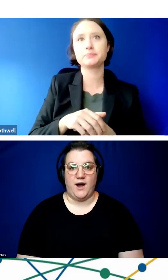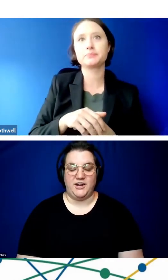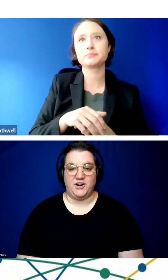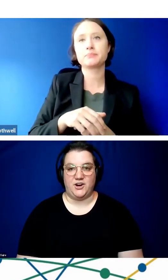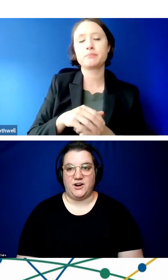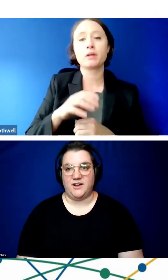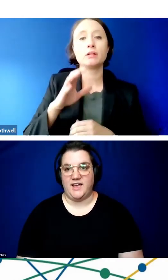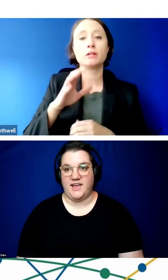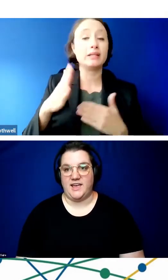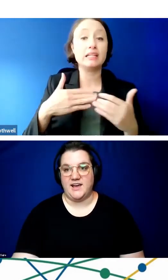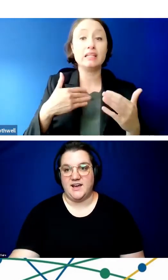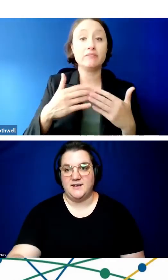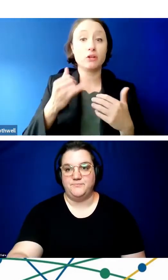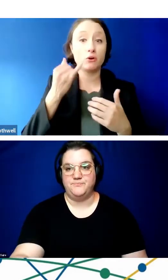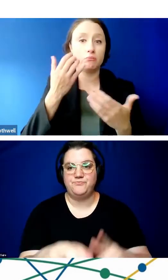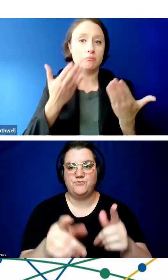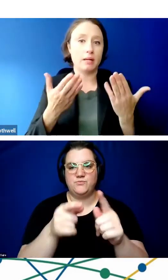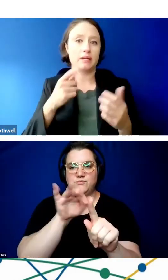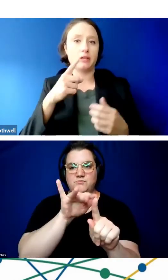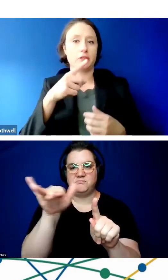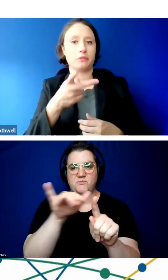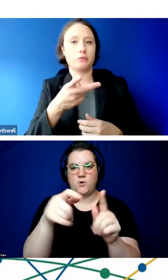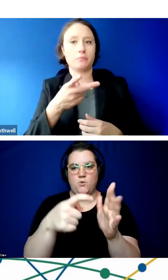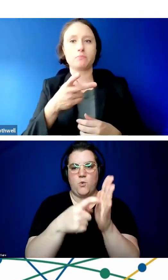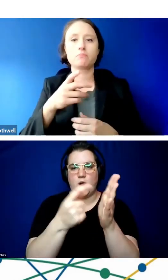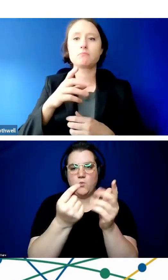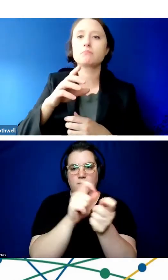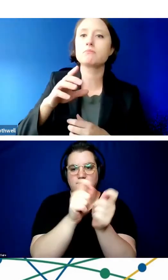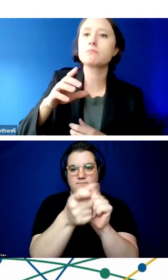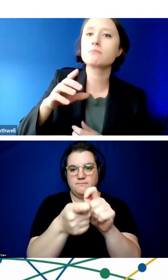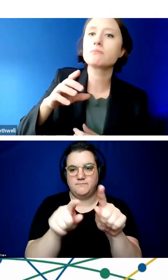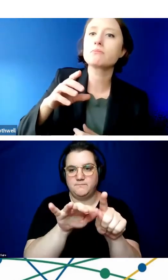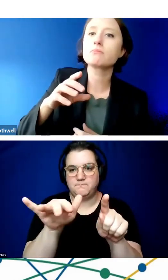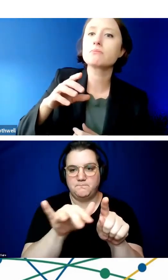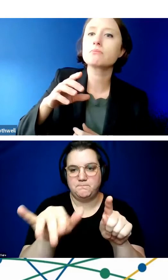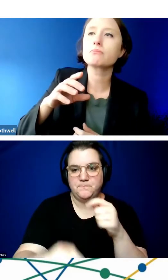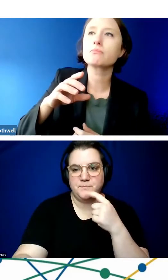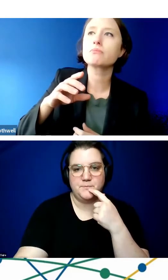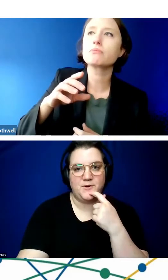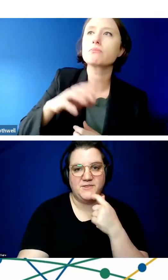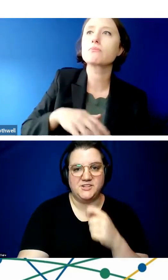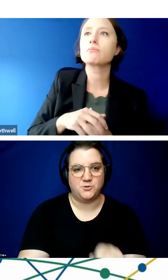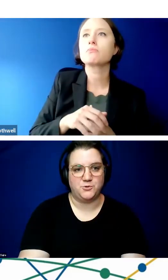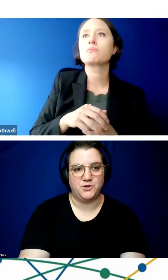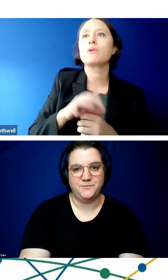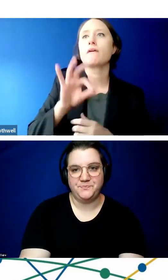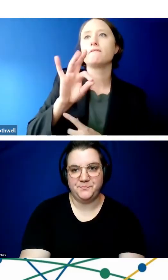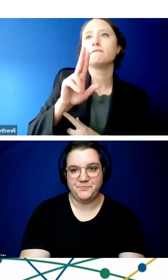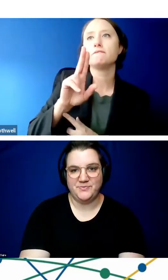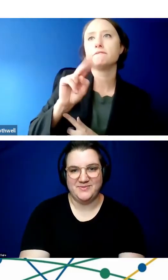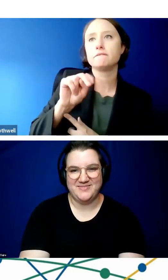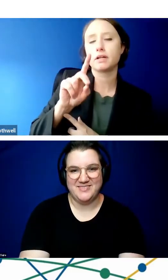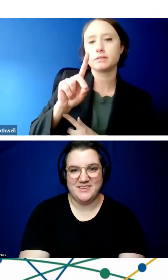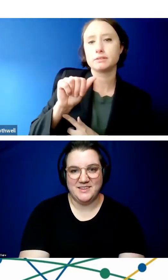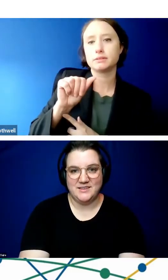require a, pardon the interpreter,